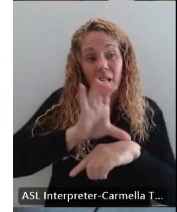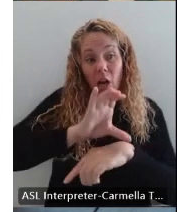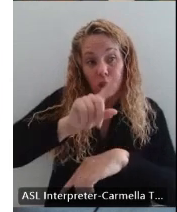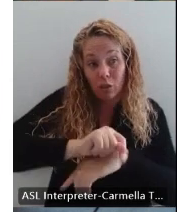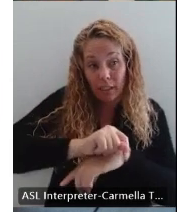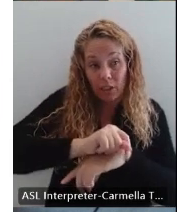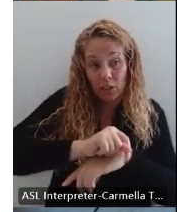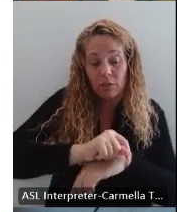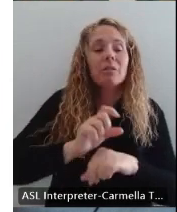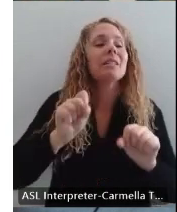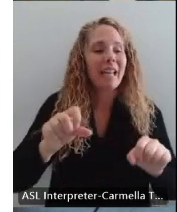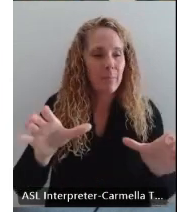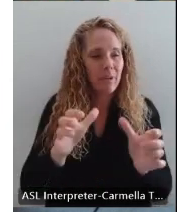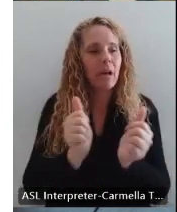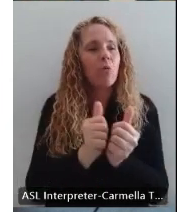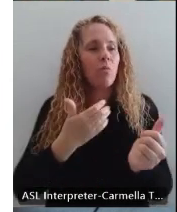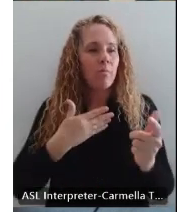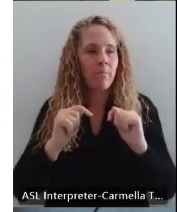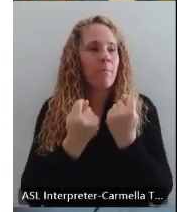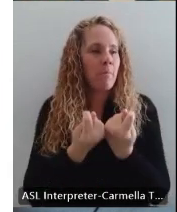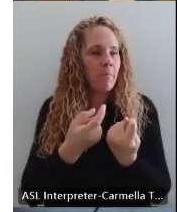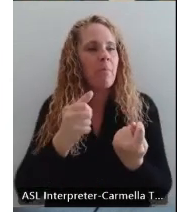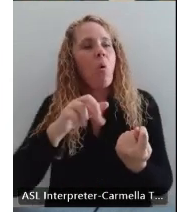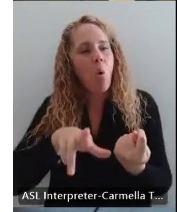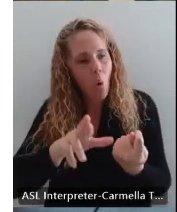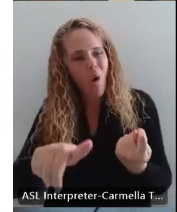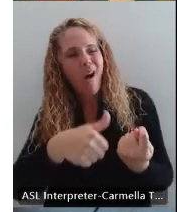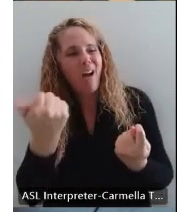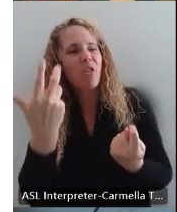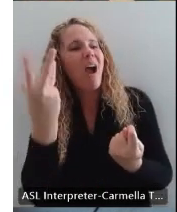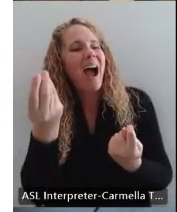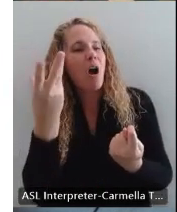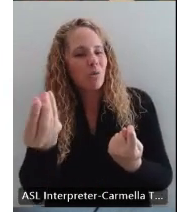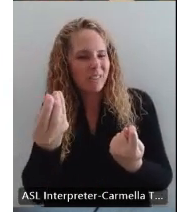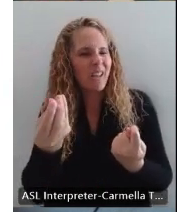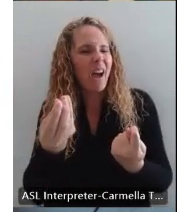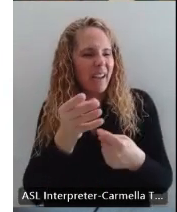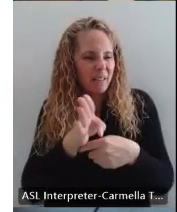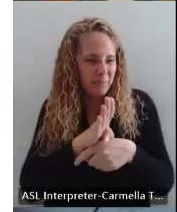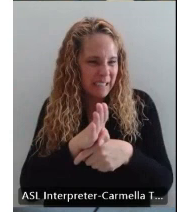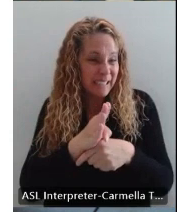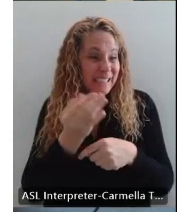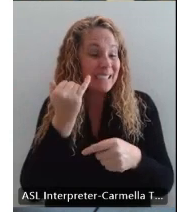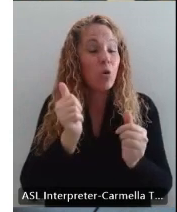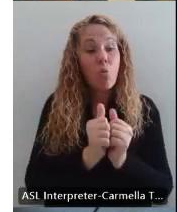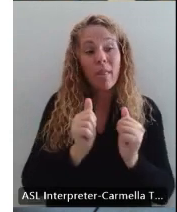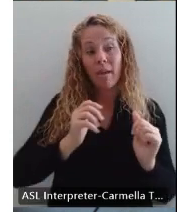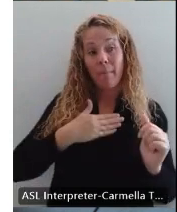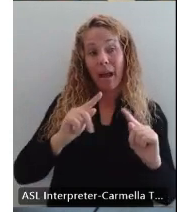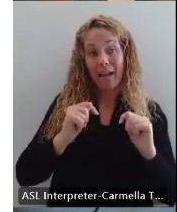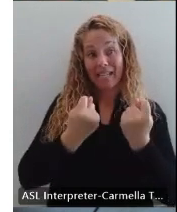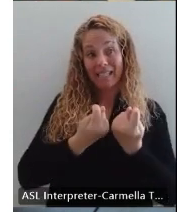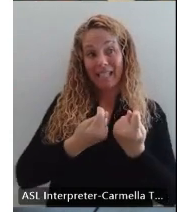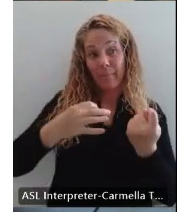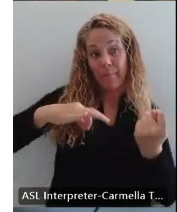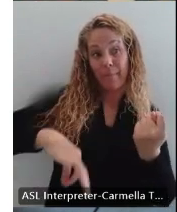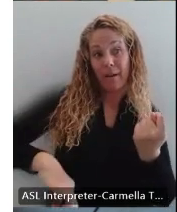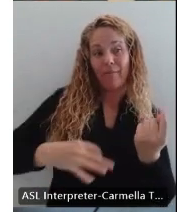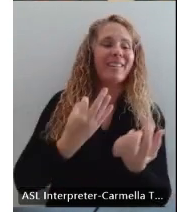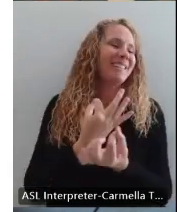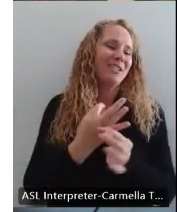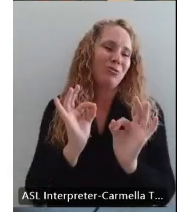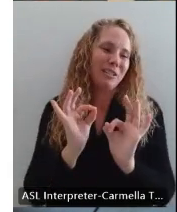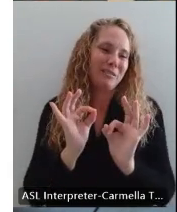This can be done with my team or this can be done with an outside source. If you do it with my team, the one benefit is it's free.